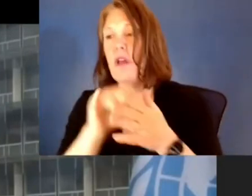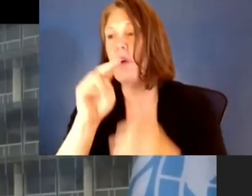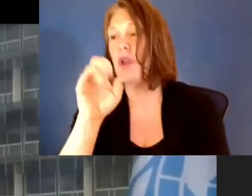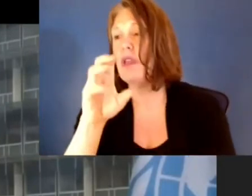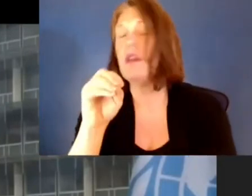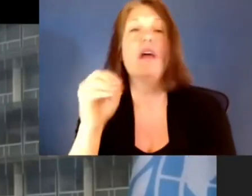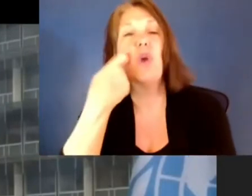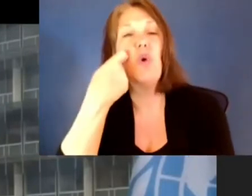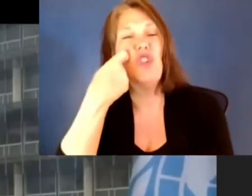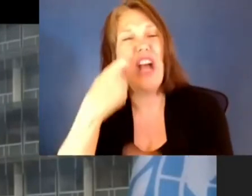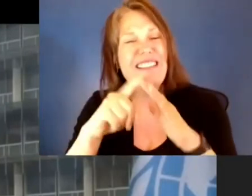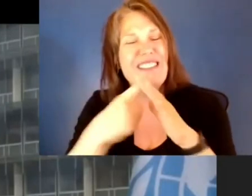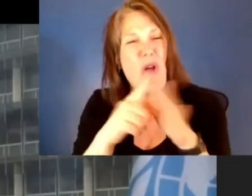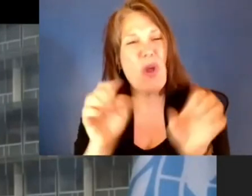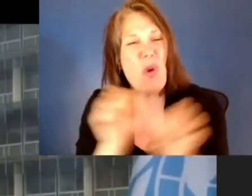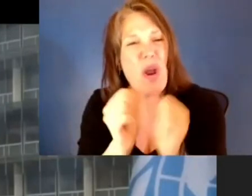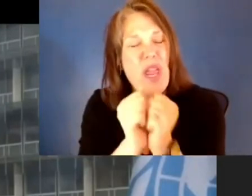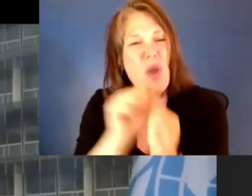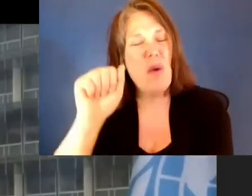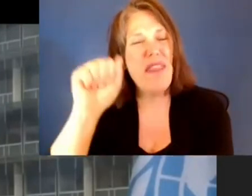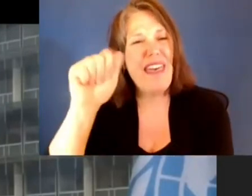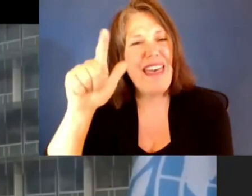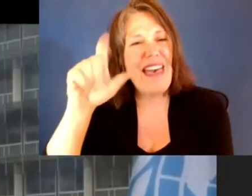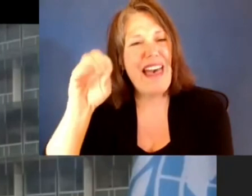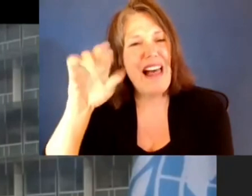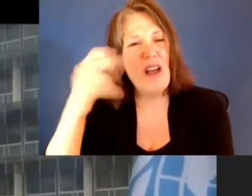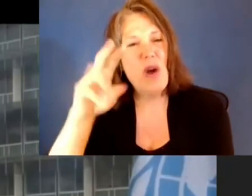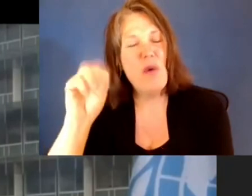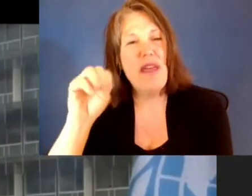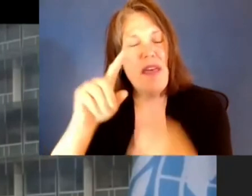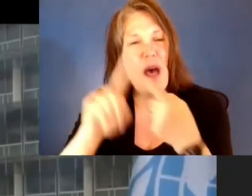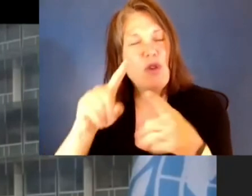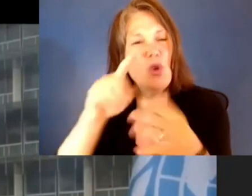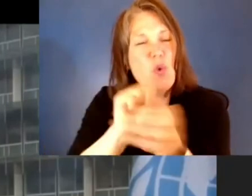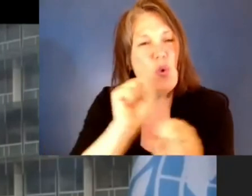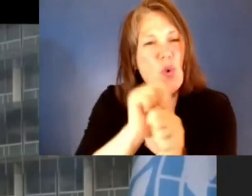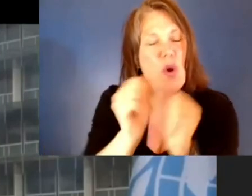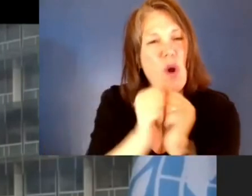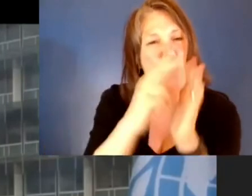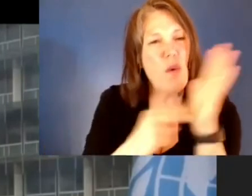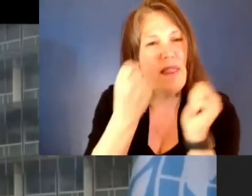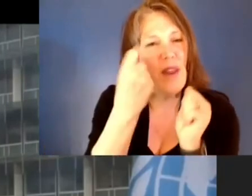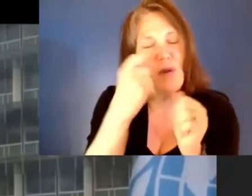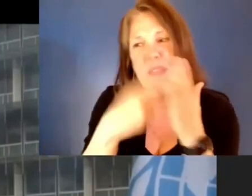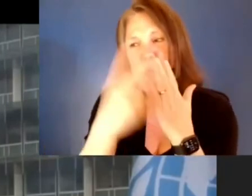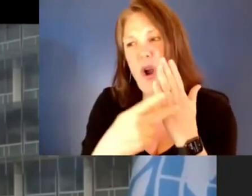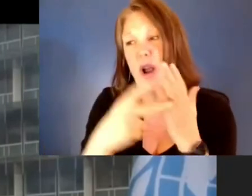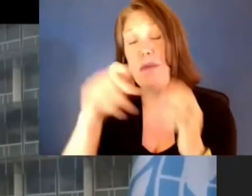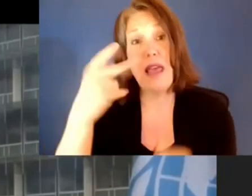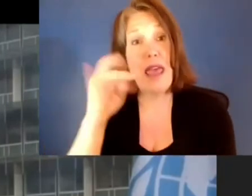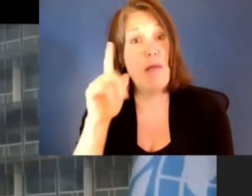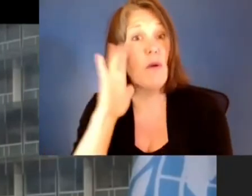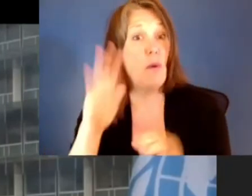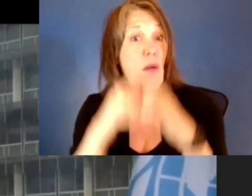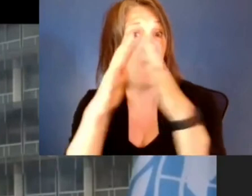algorithm, into media and information literacy programs. In April, we will officially launch this program for countries